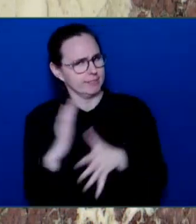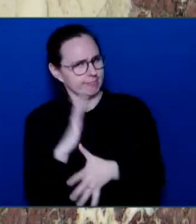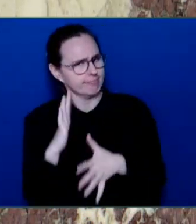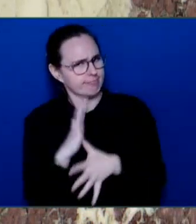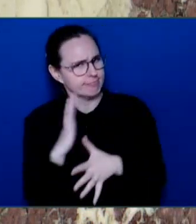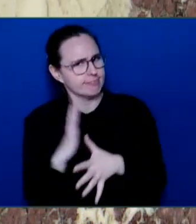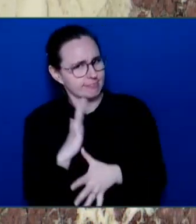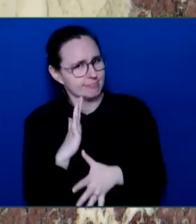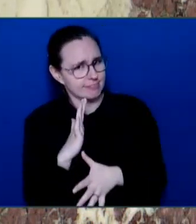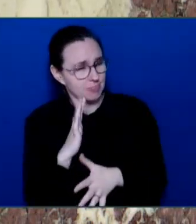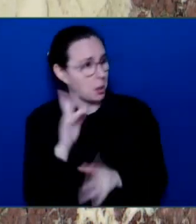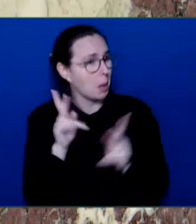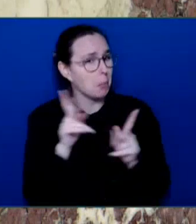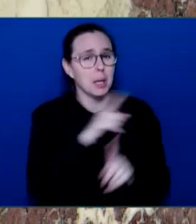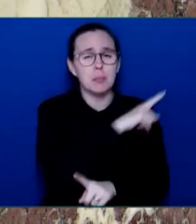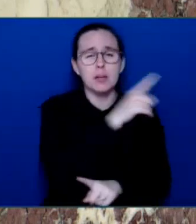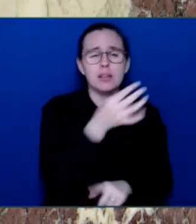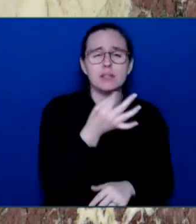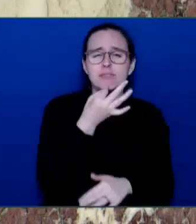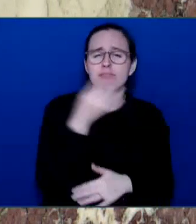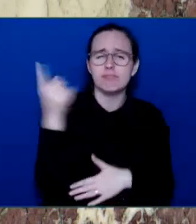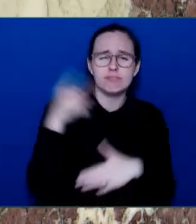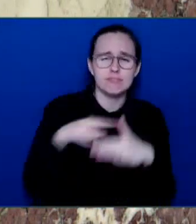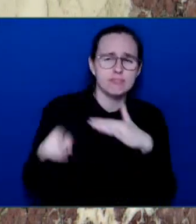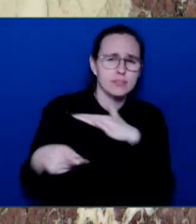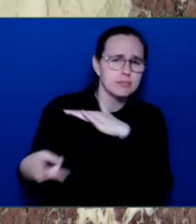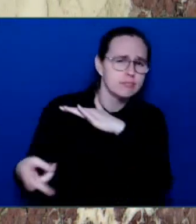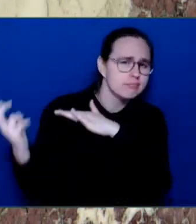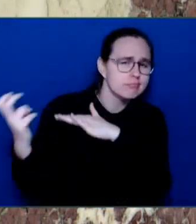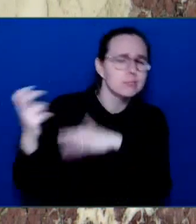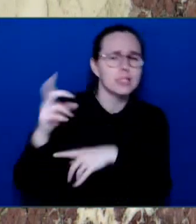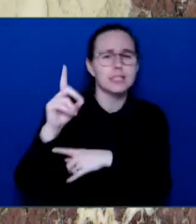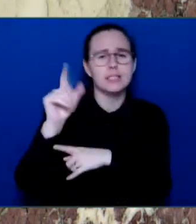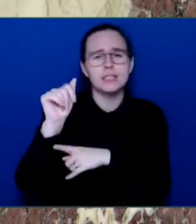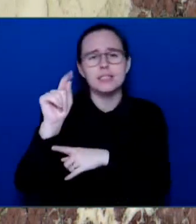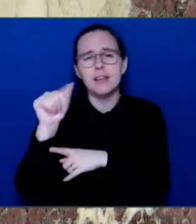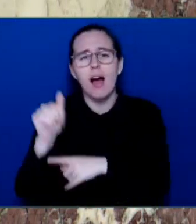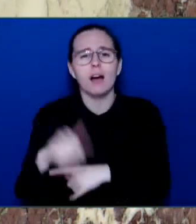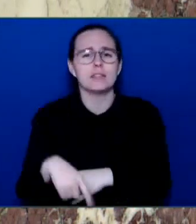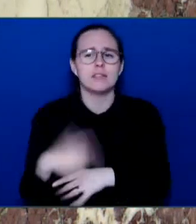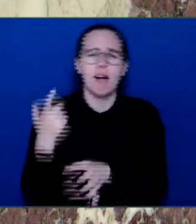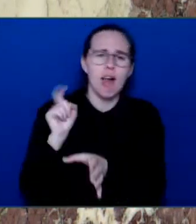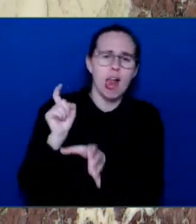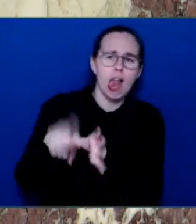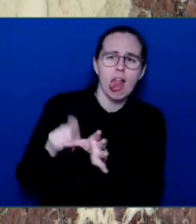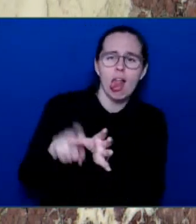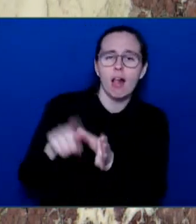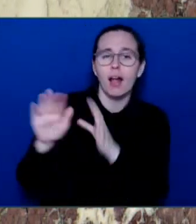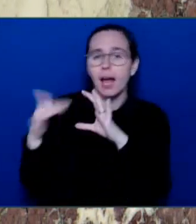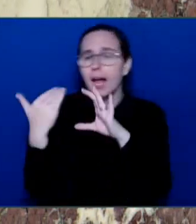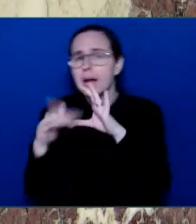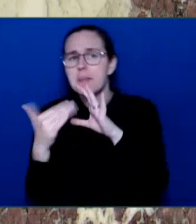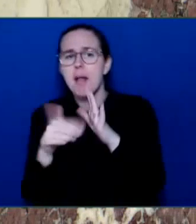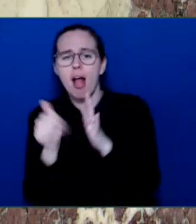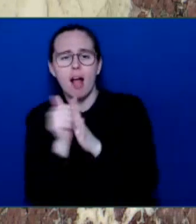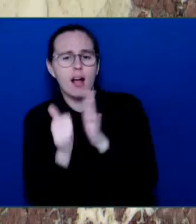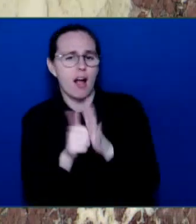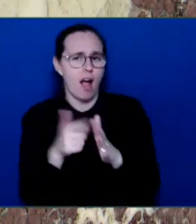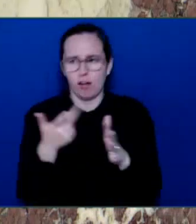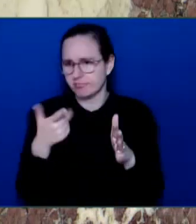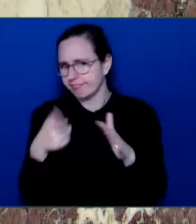democratic elections, and hacked millions of email accounts, all while operating from hidden locations in countries around the world.